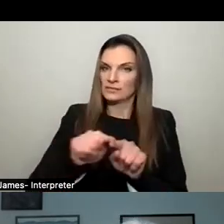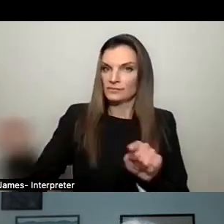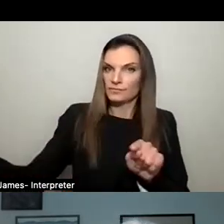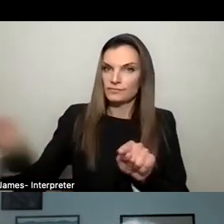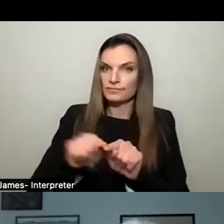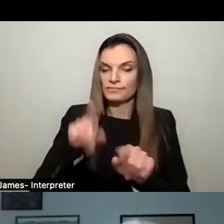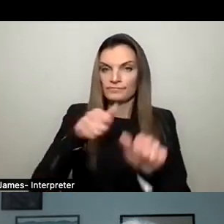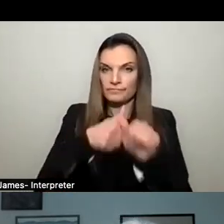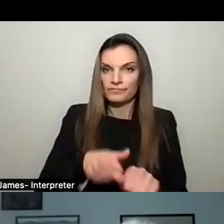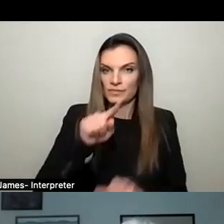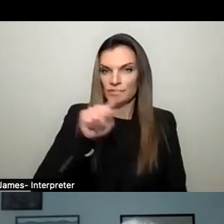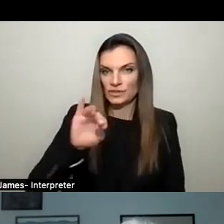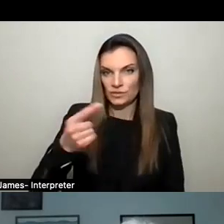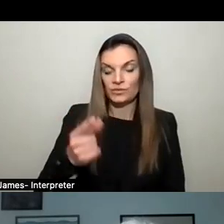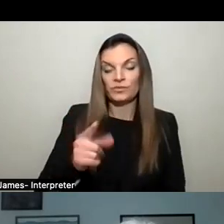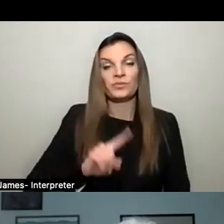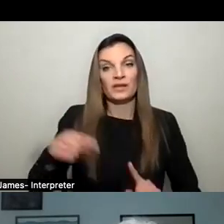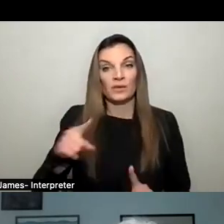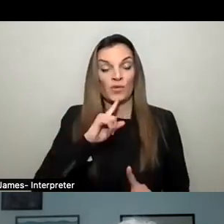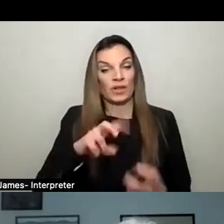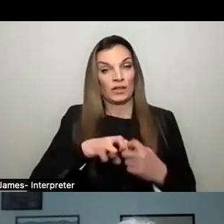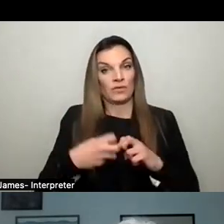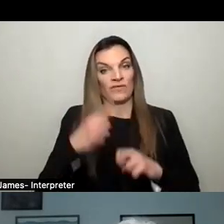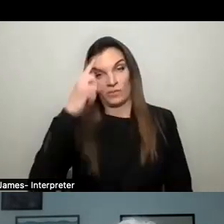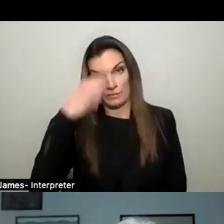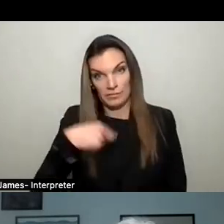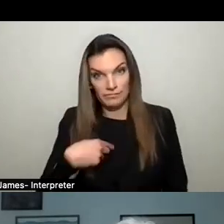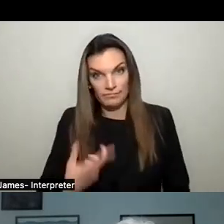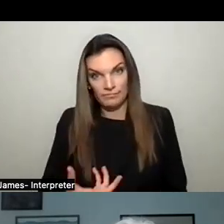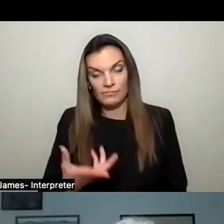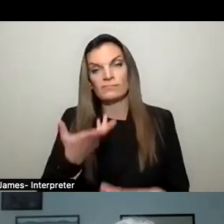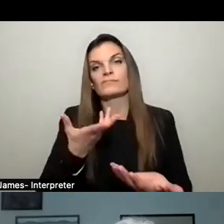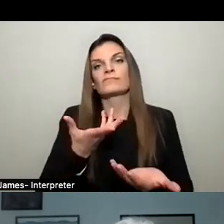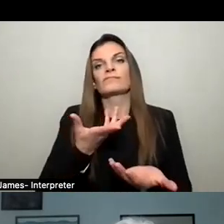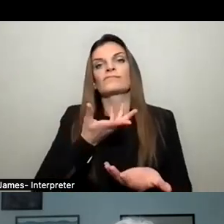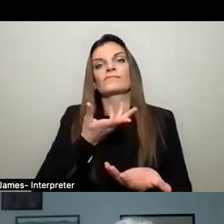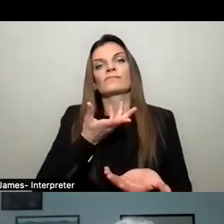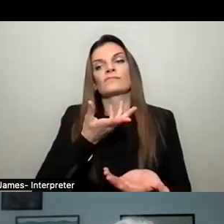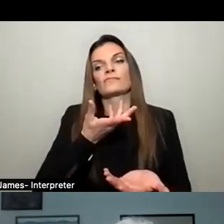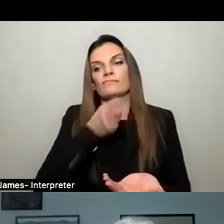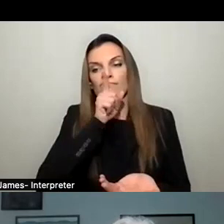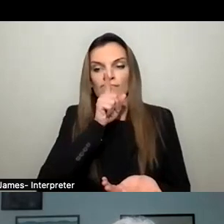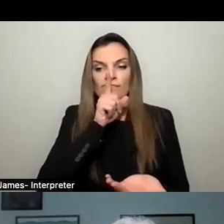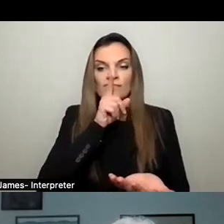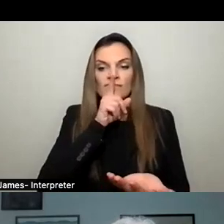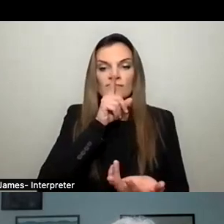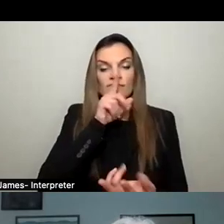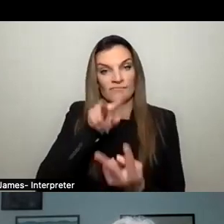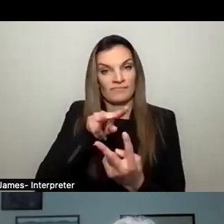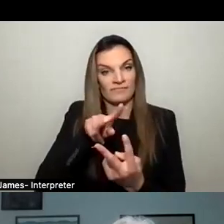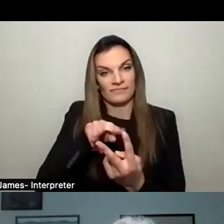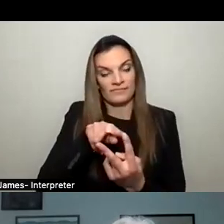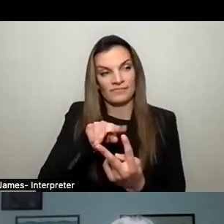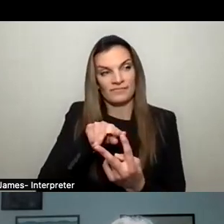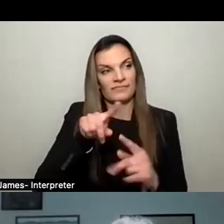uh, the real issue for me, um, is, is not so much either one of those, but